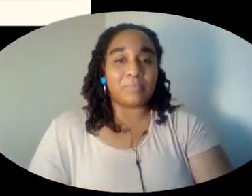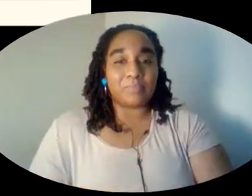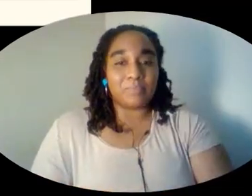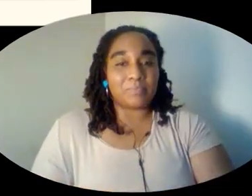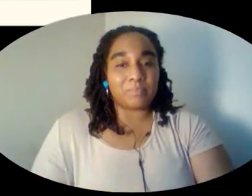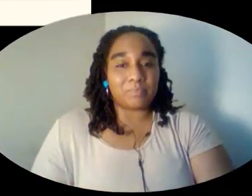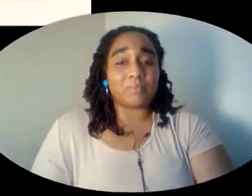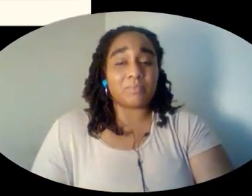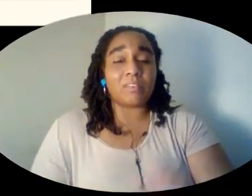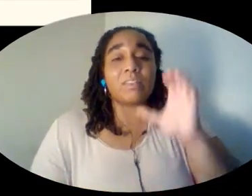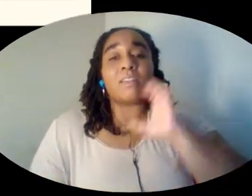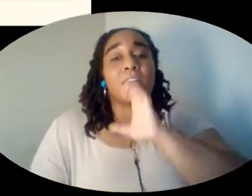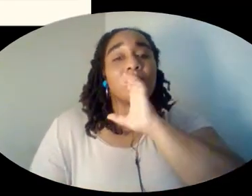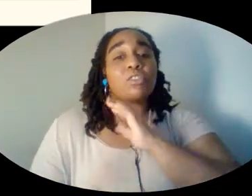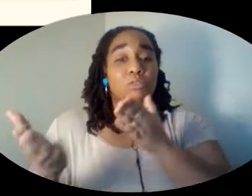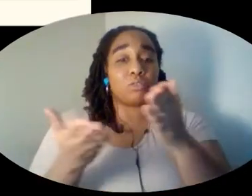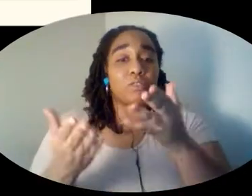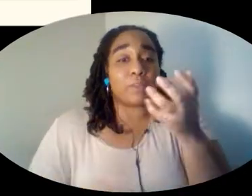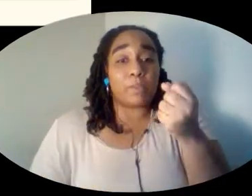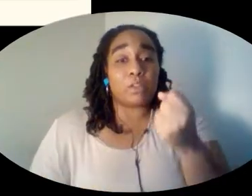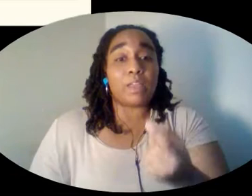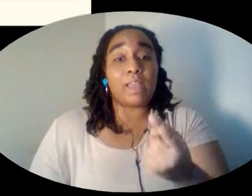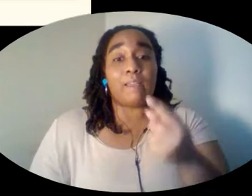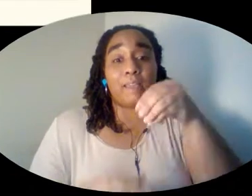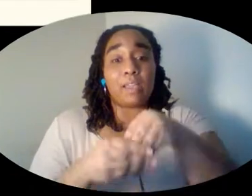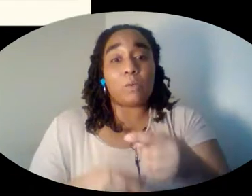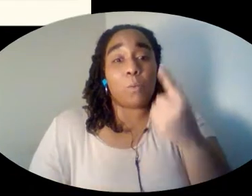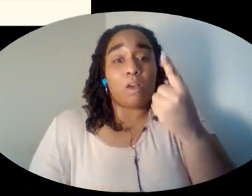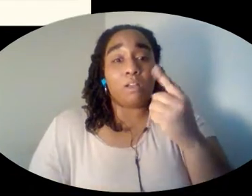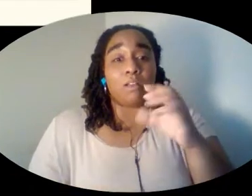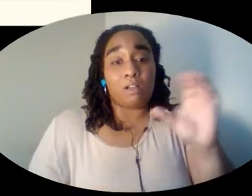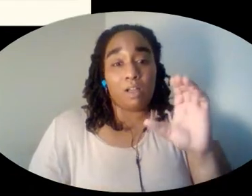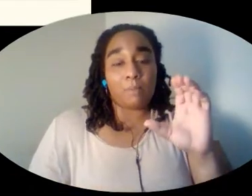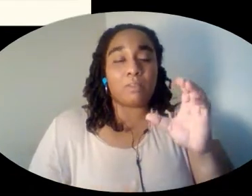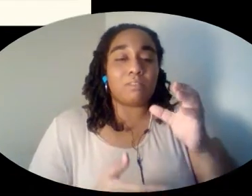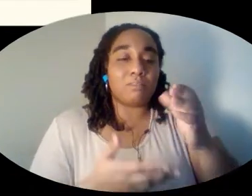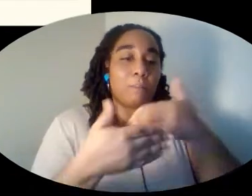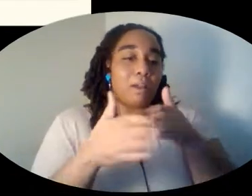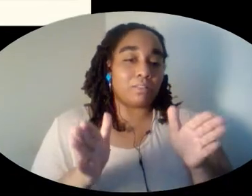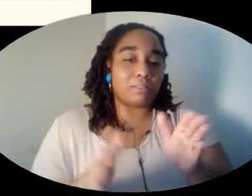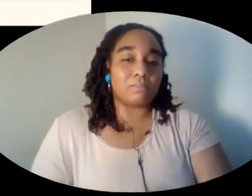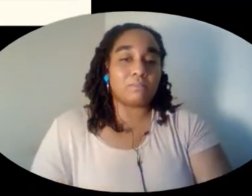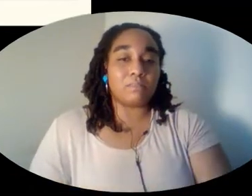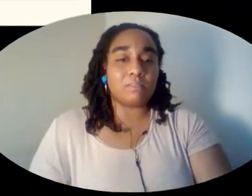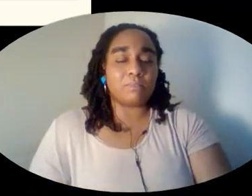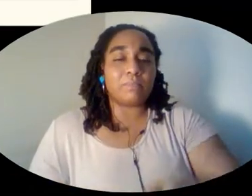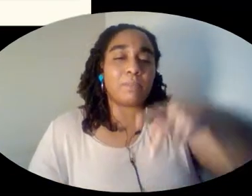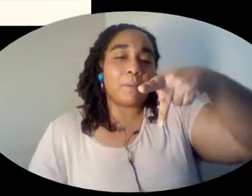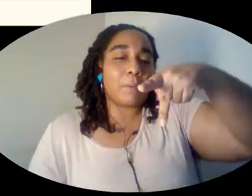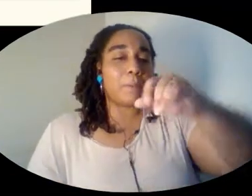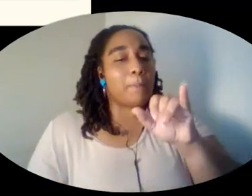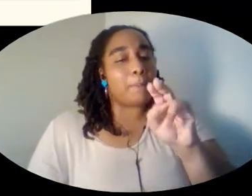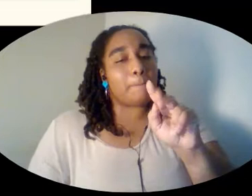Our cafeteria serves milk in one-cup containers. What are